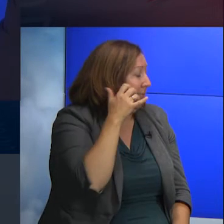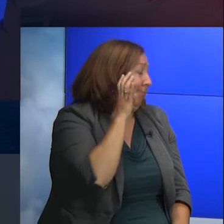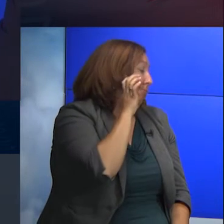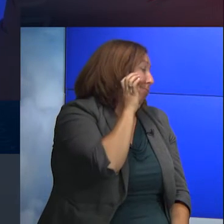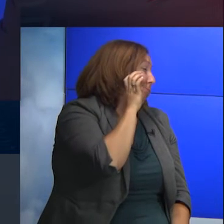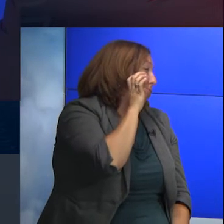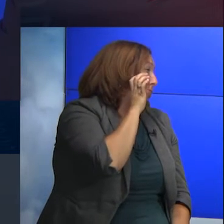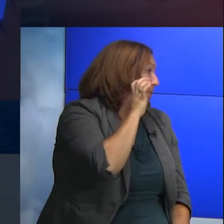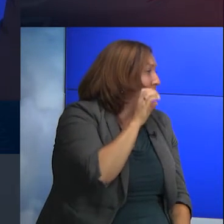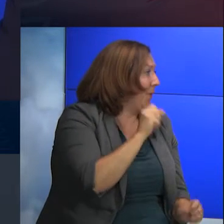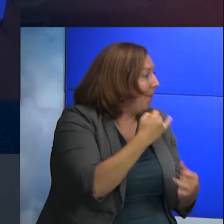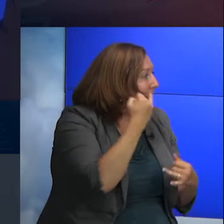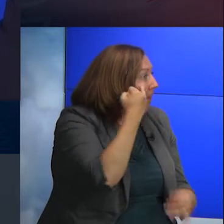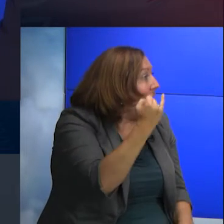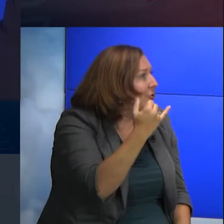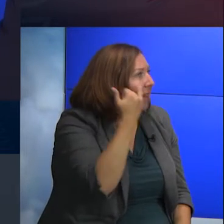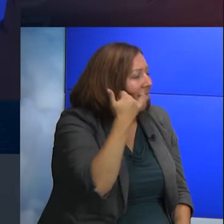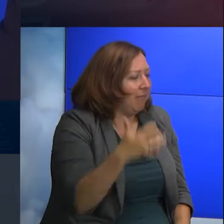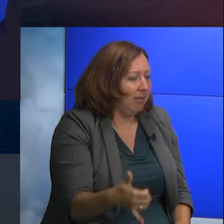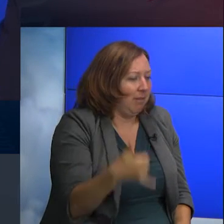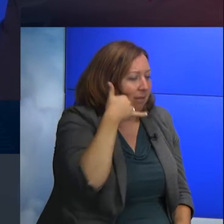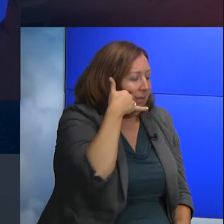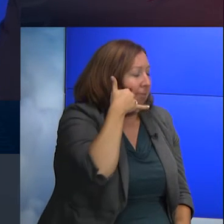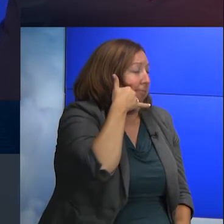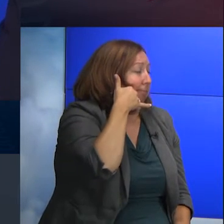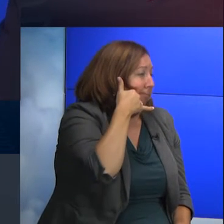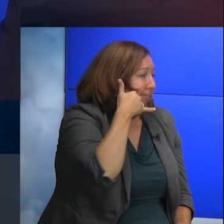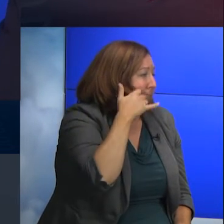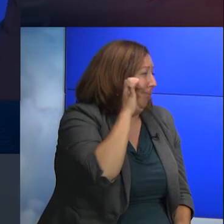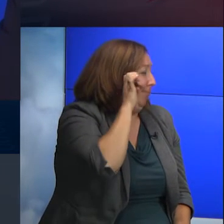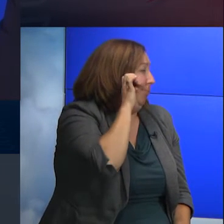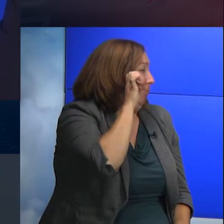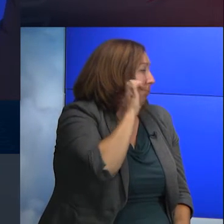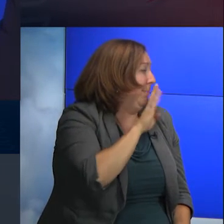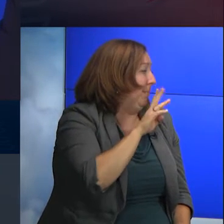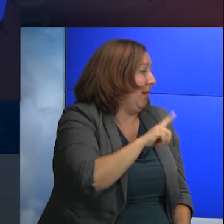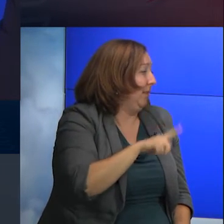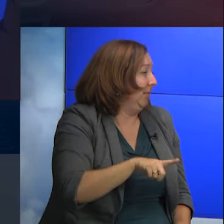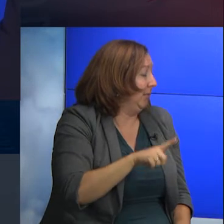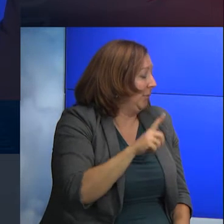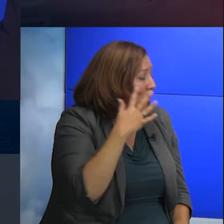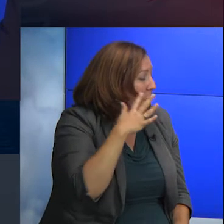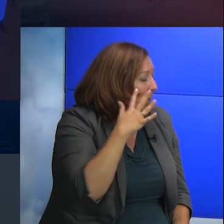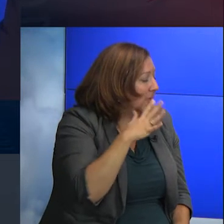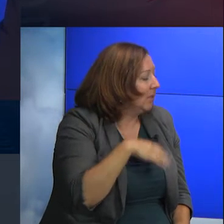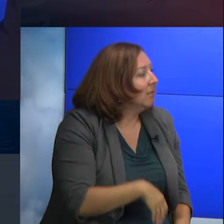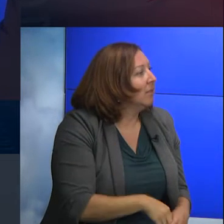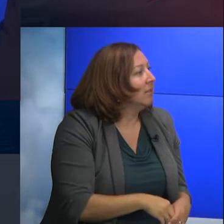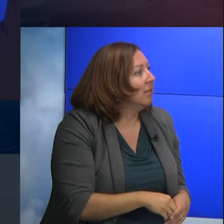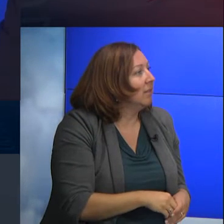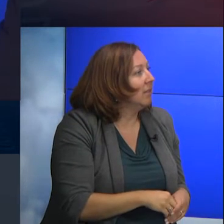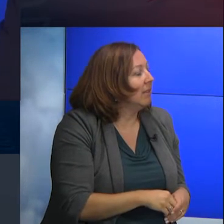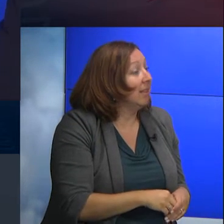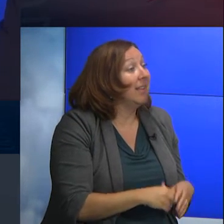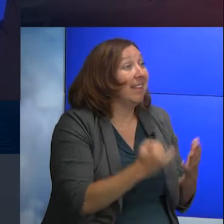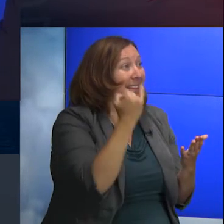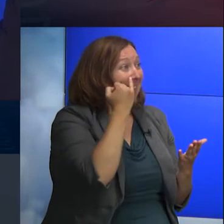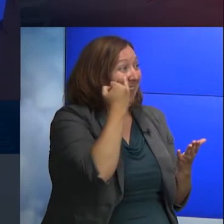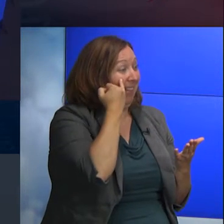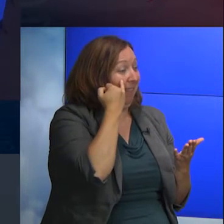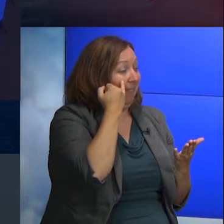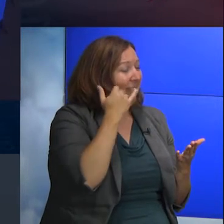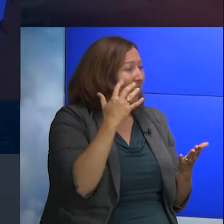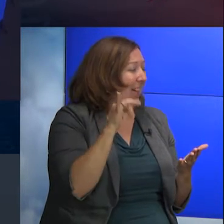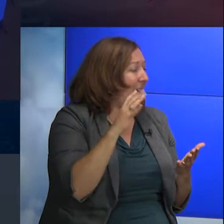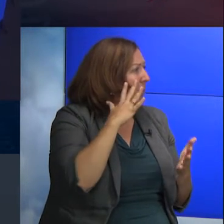would be if you held the phone to your ear, and what you heard was a buzzing sound. And it would be difficult for you to communicate with your